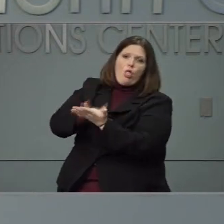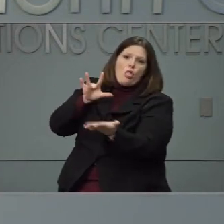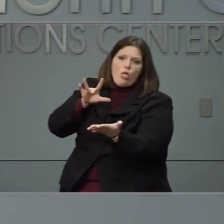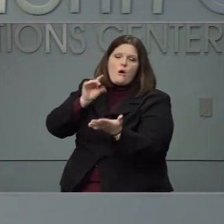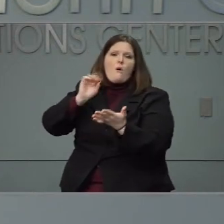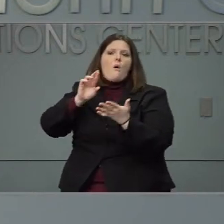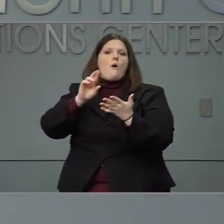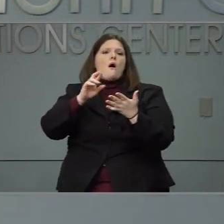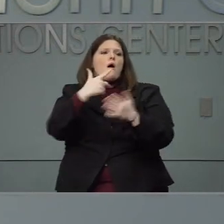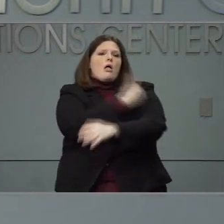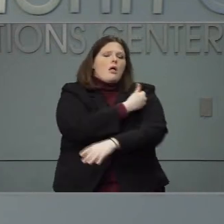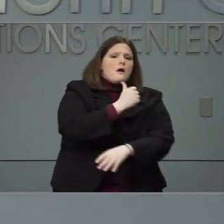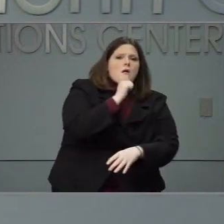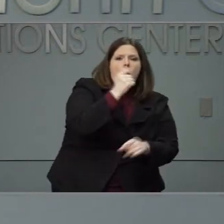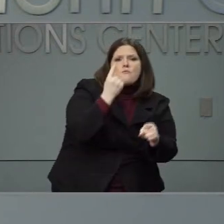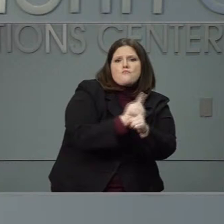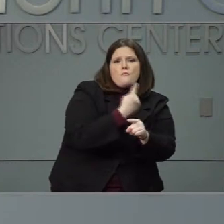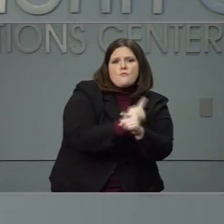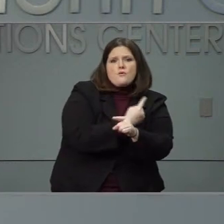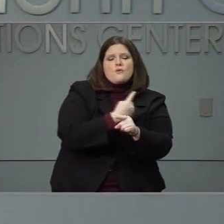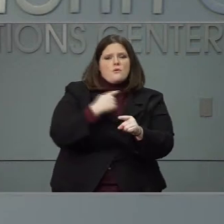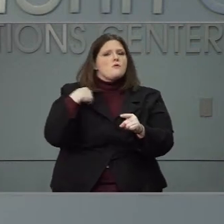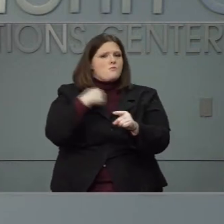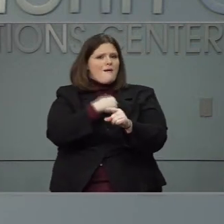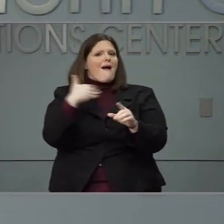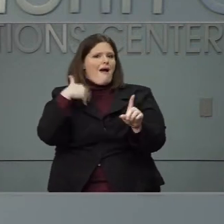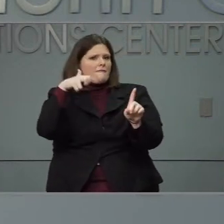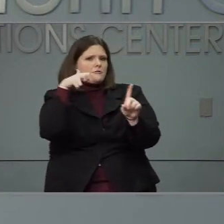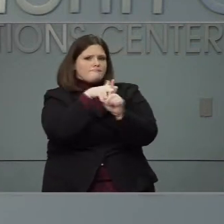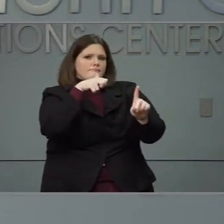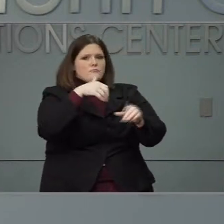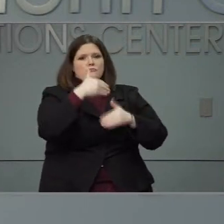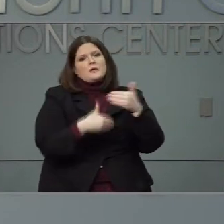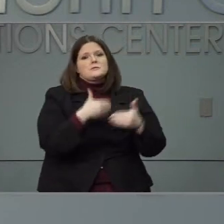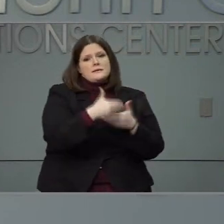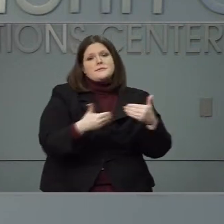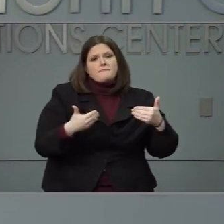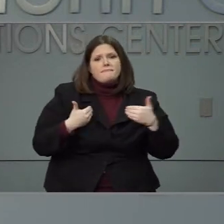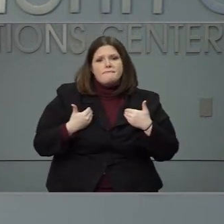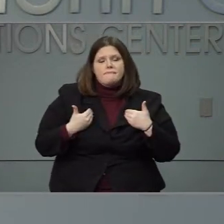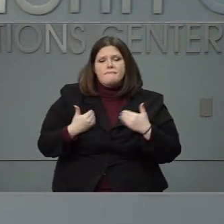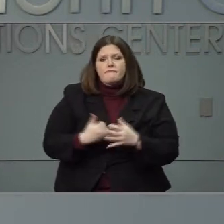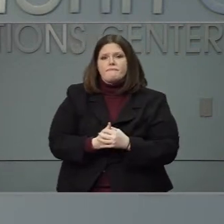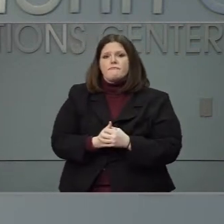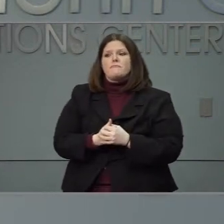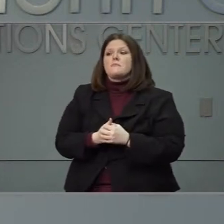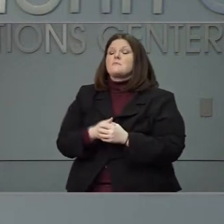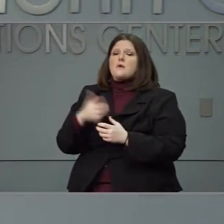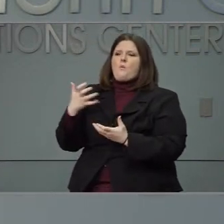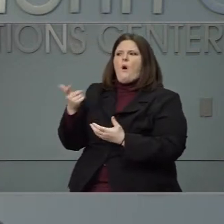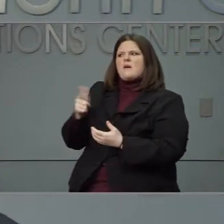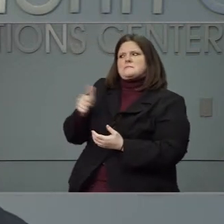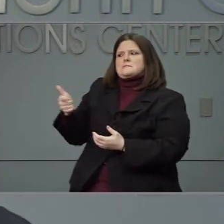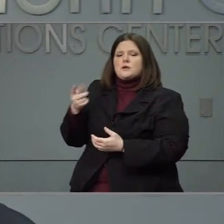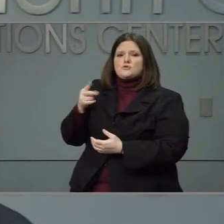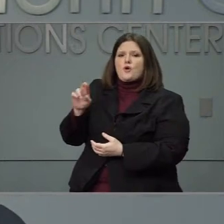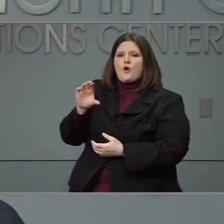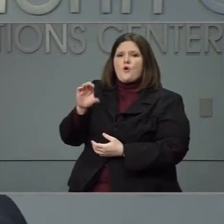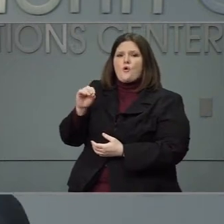do. And we've done because we've done it for a reason. But I also want Dr. Cohen to comment about this.